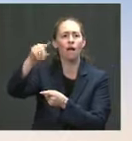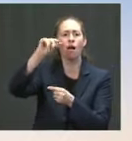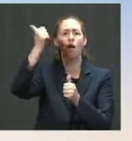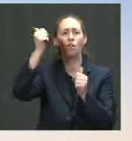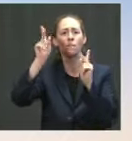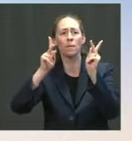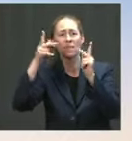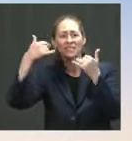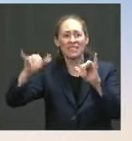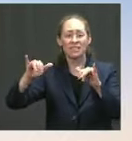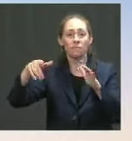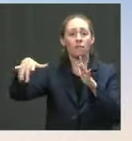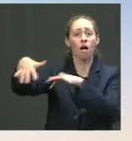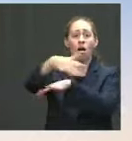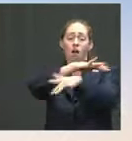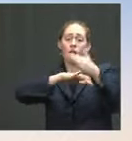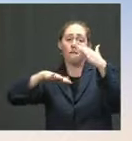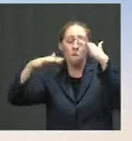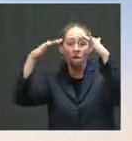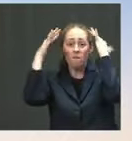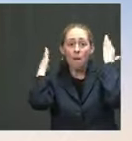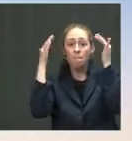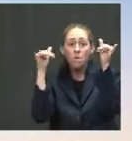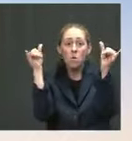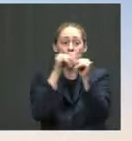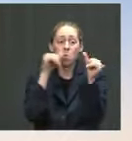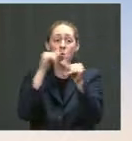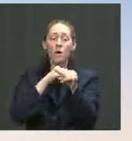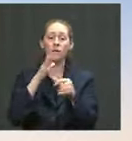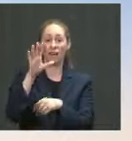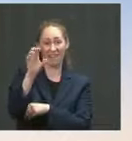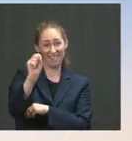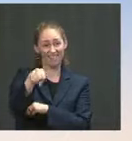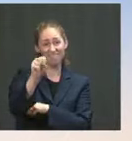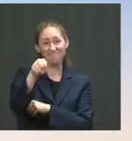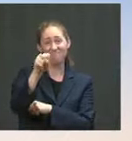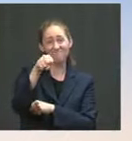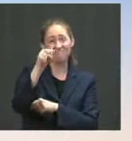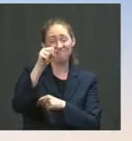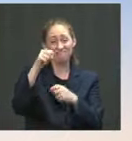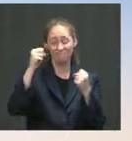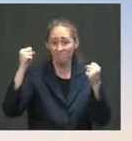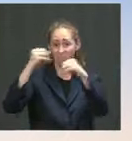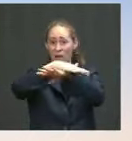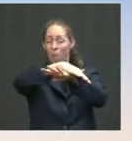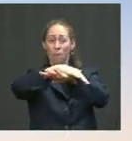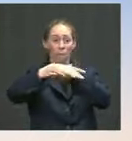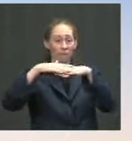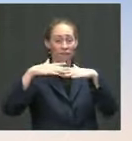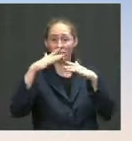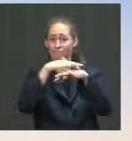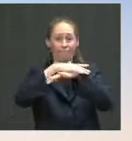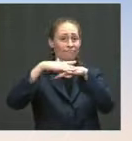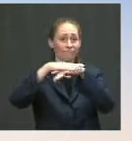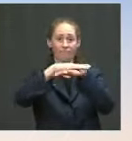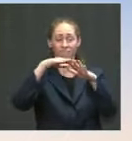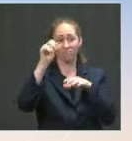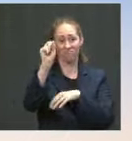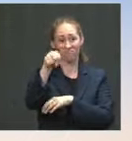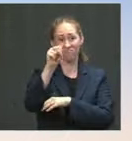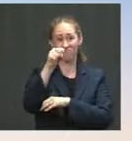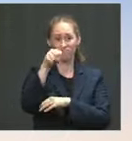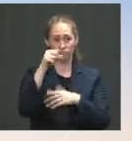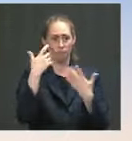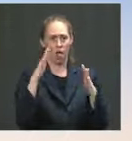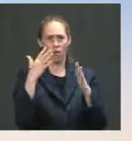And I will say this is a reflection of the fact that we have hundreds of employees of our intelligence community